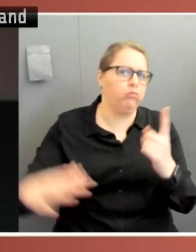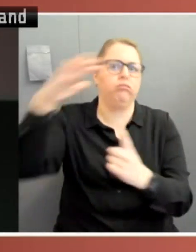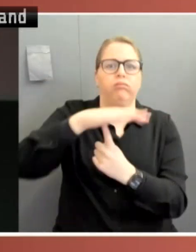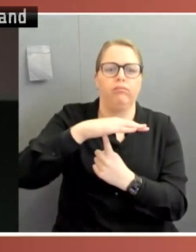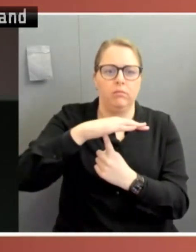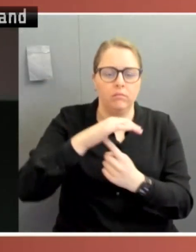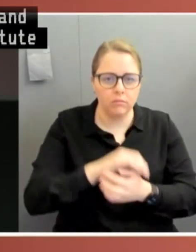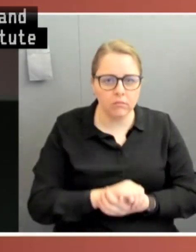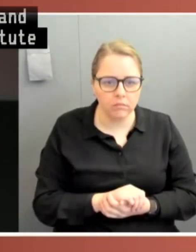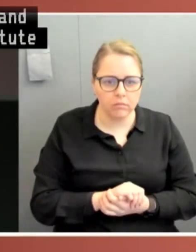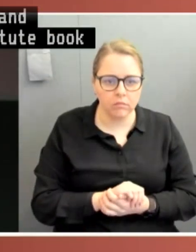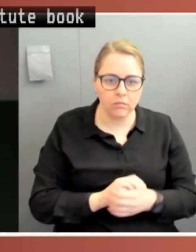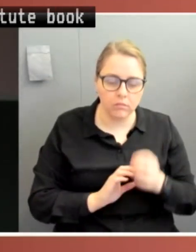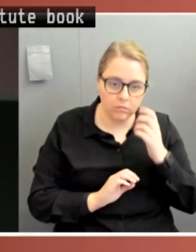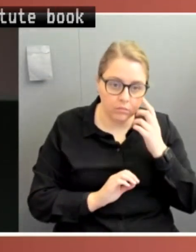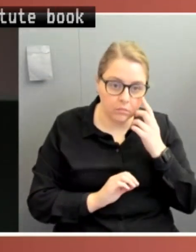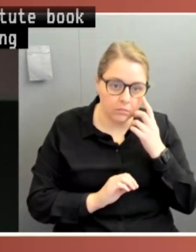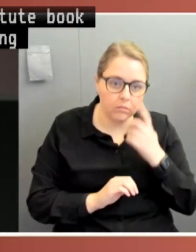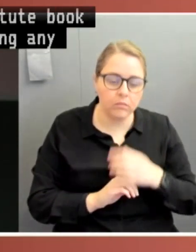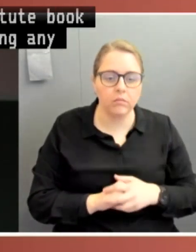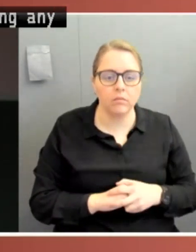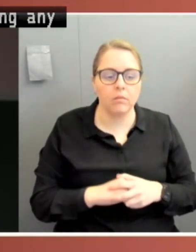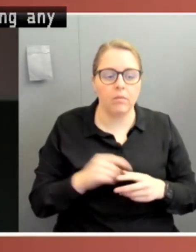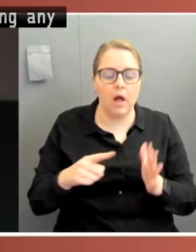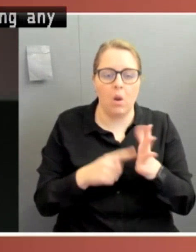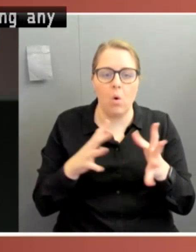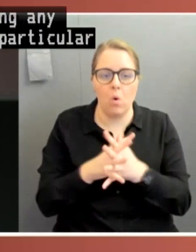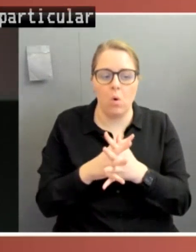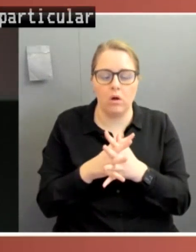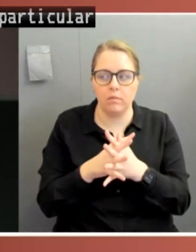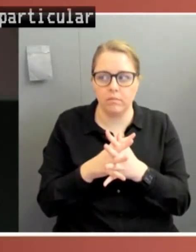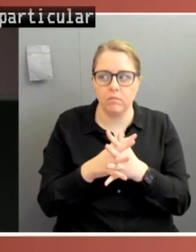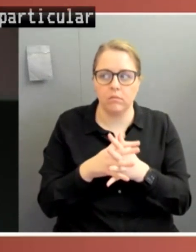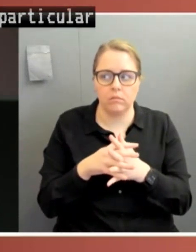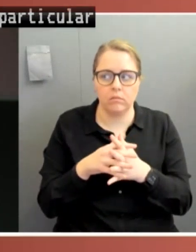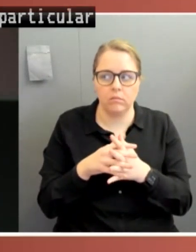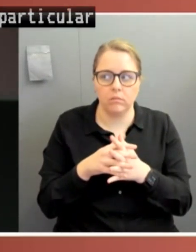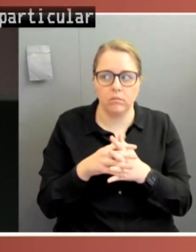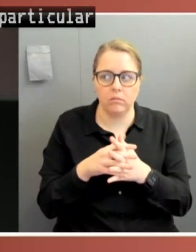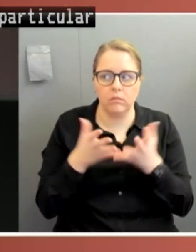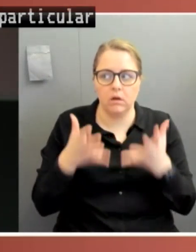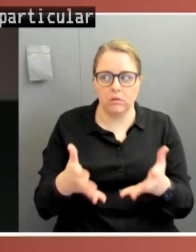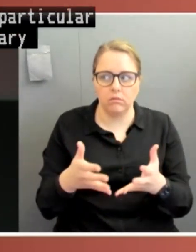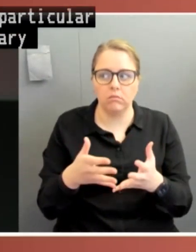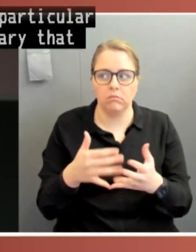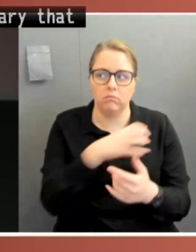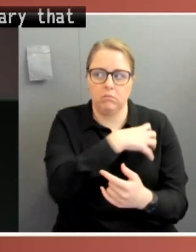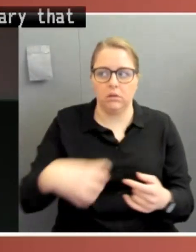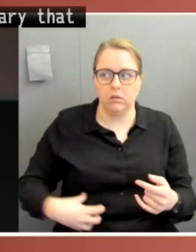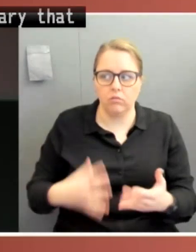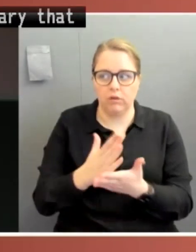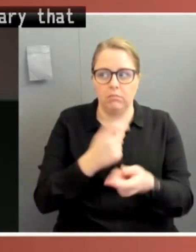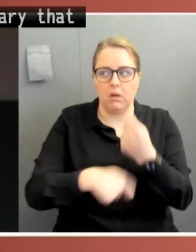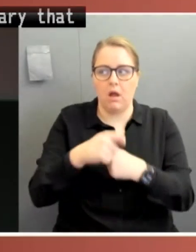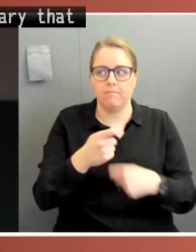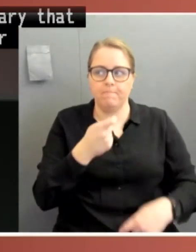person a dictator as that particular law. It's truly extraordinary that we would give, through our Parliament, a Health Minister, or in this